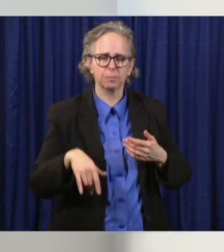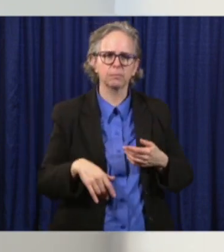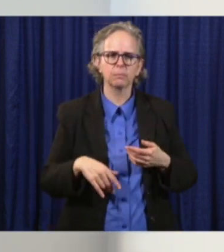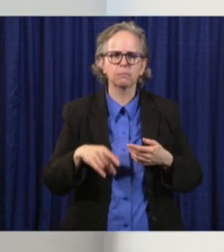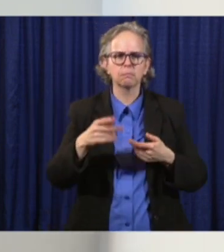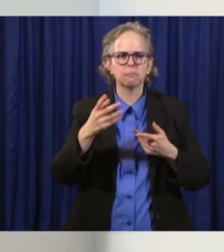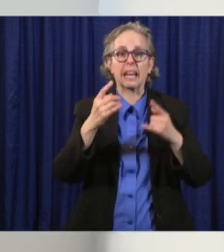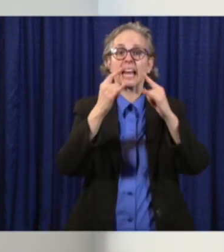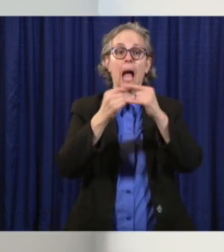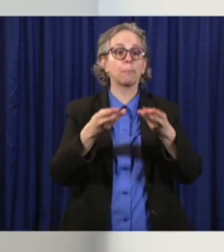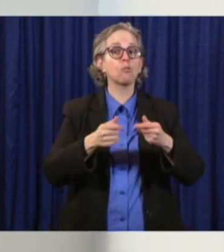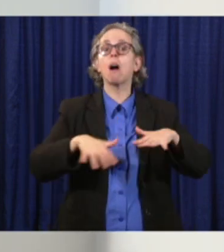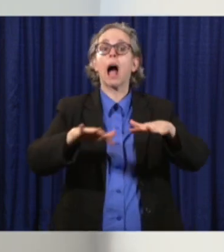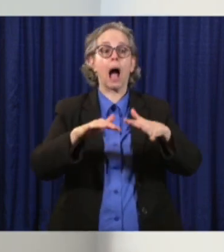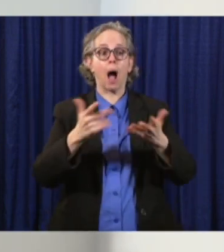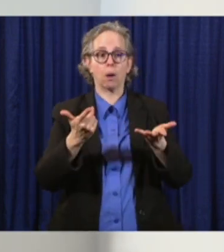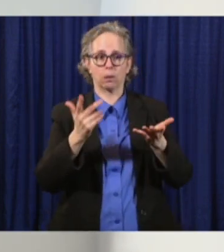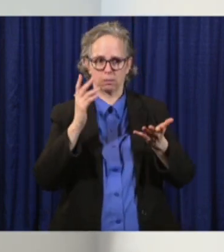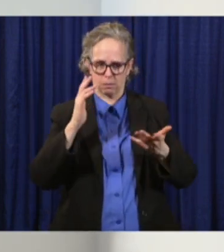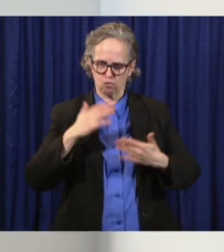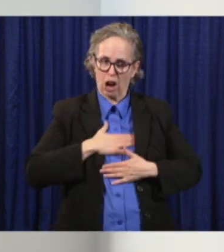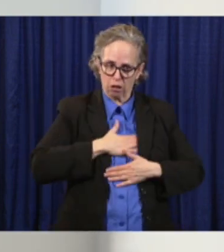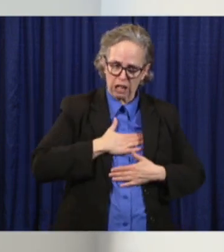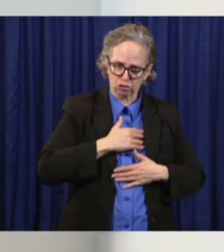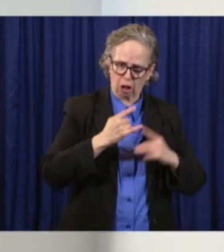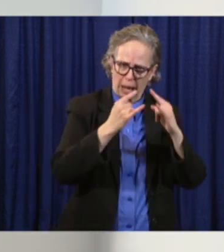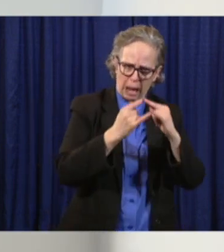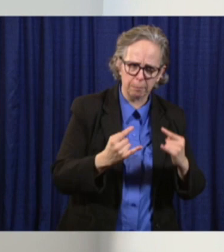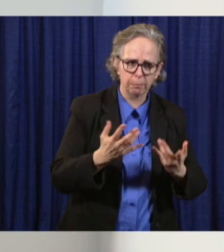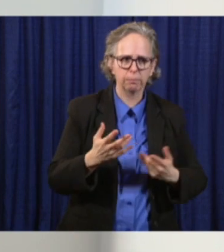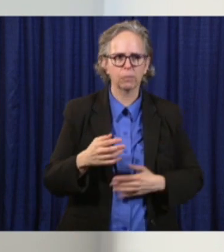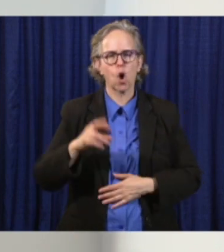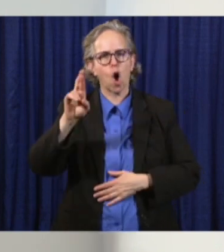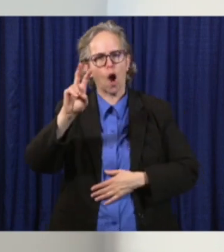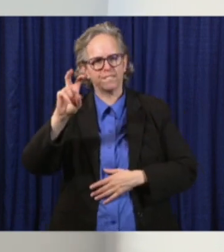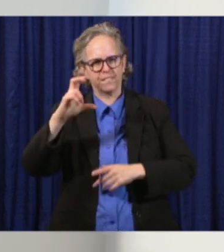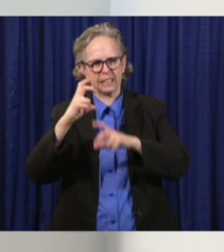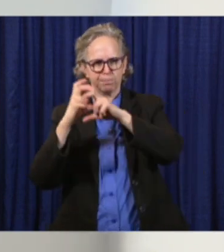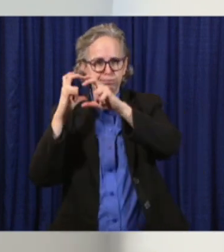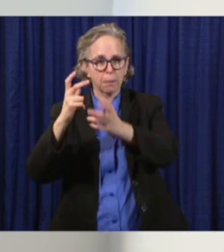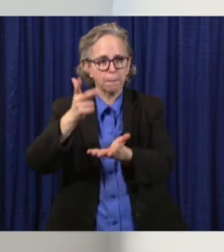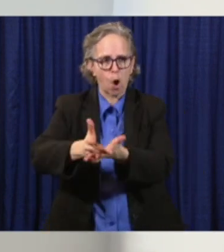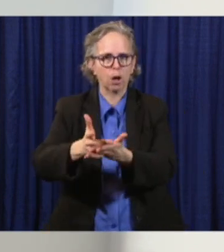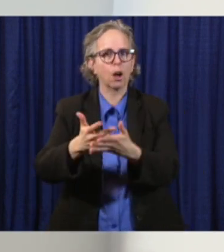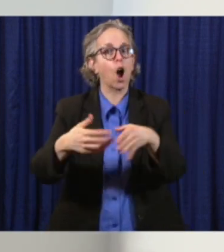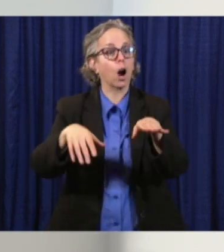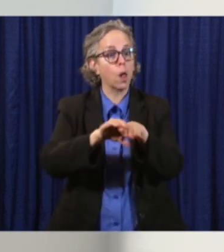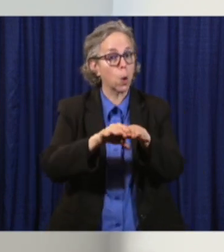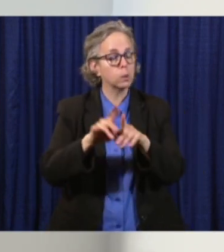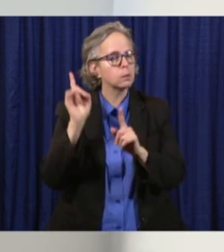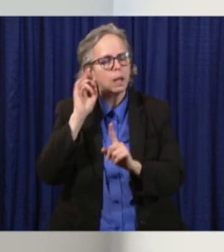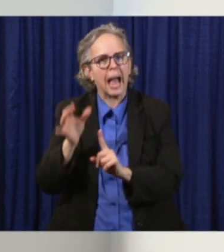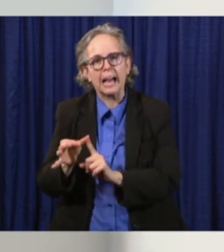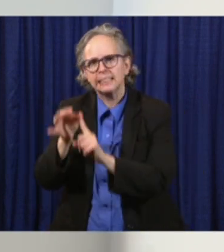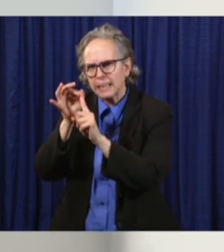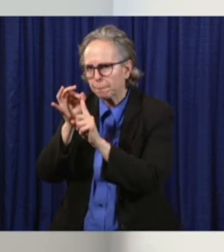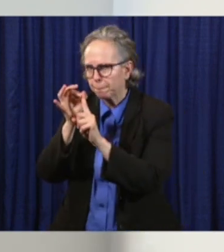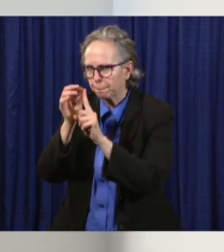campgrounds including recreational camps and recreational vehicle RV parks are closed except for those